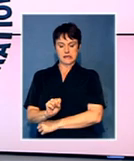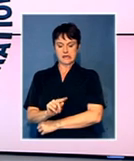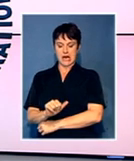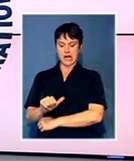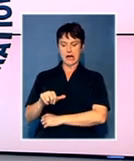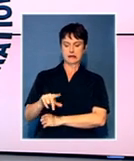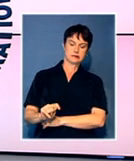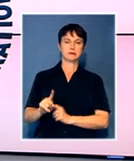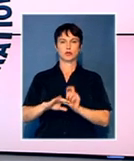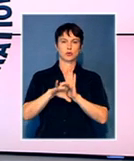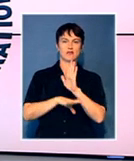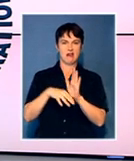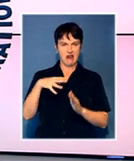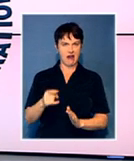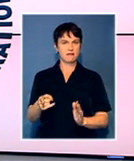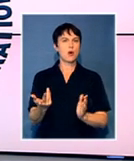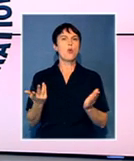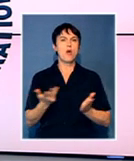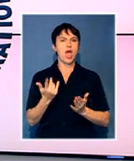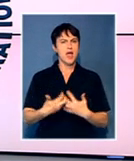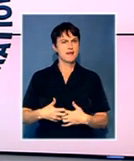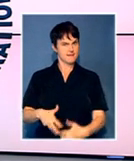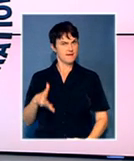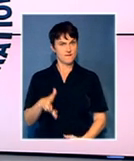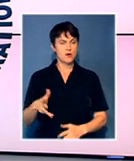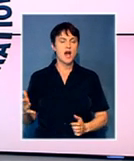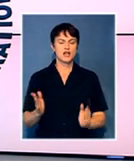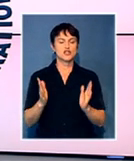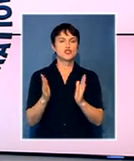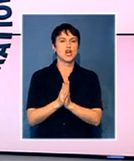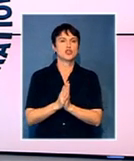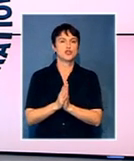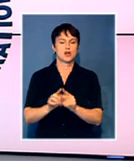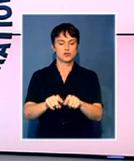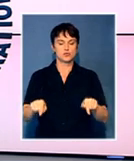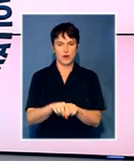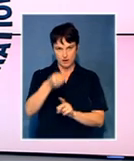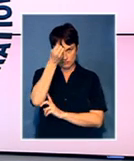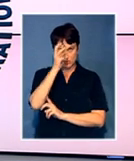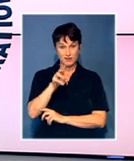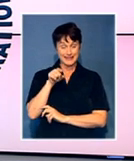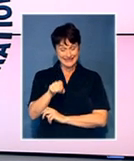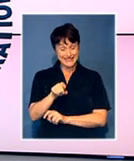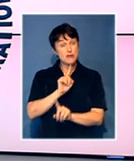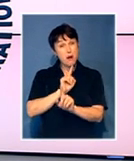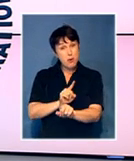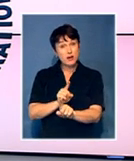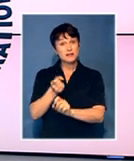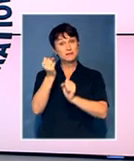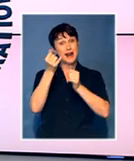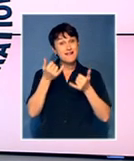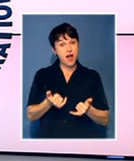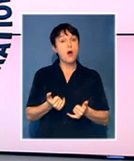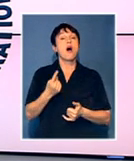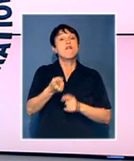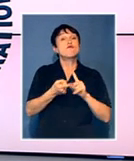thousands of supporters converged on Church Square to state their claim. This report, rather, was aired on SABC News on the 26th